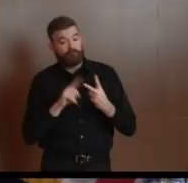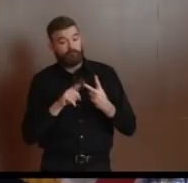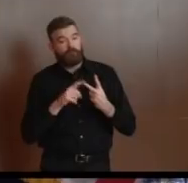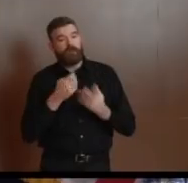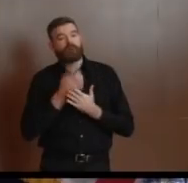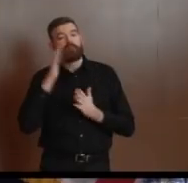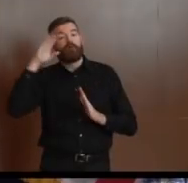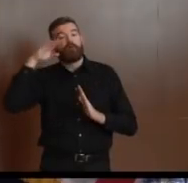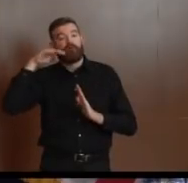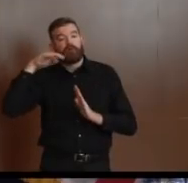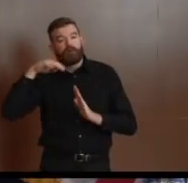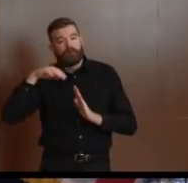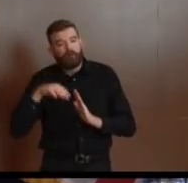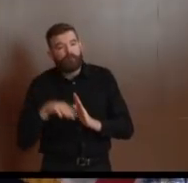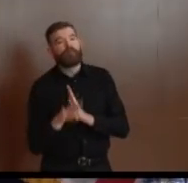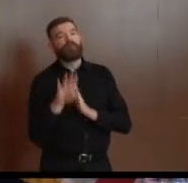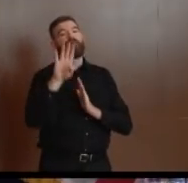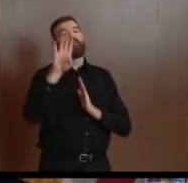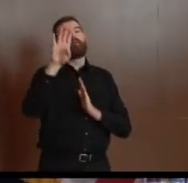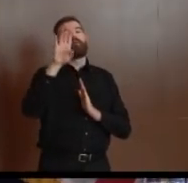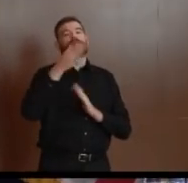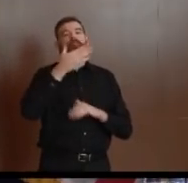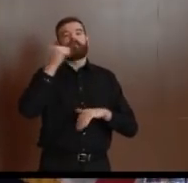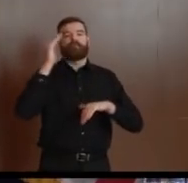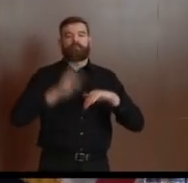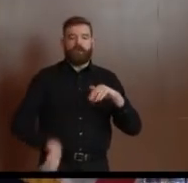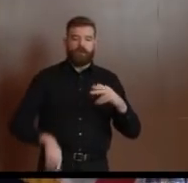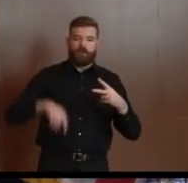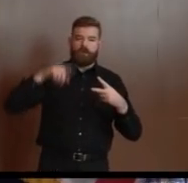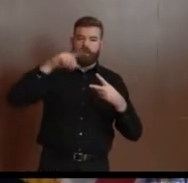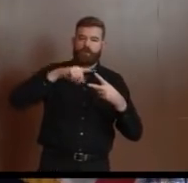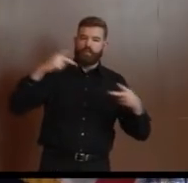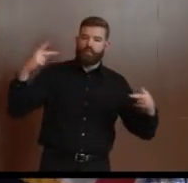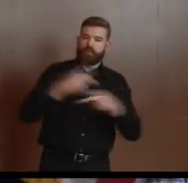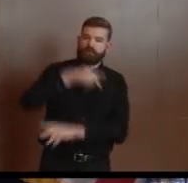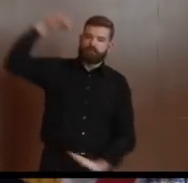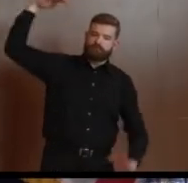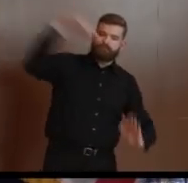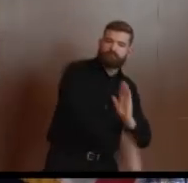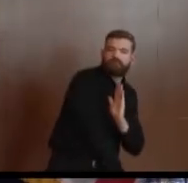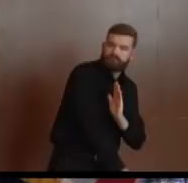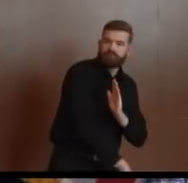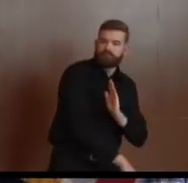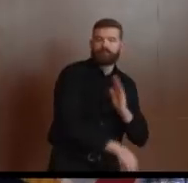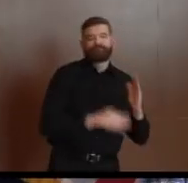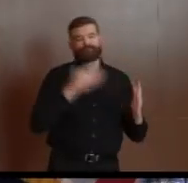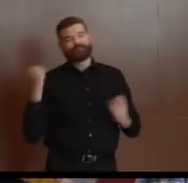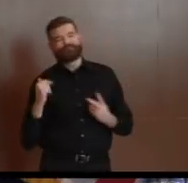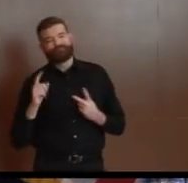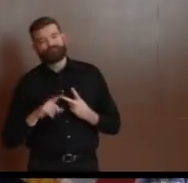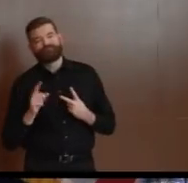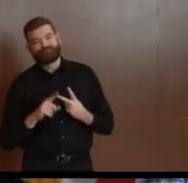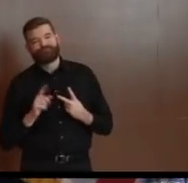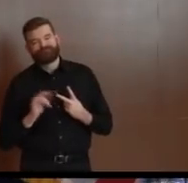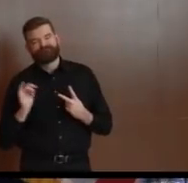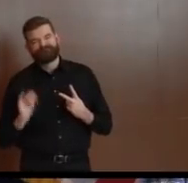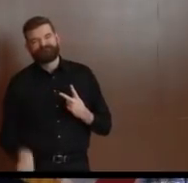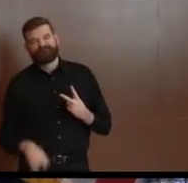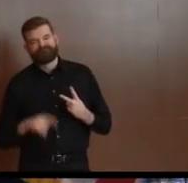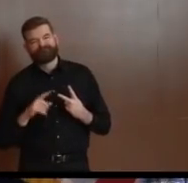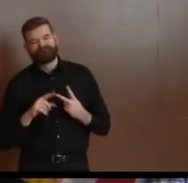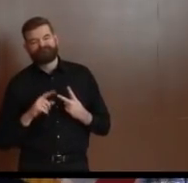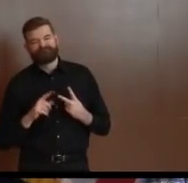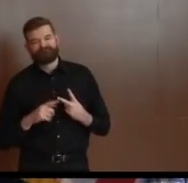lessening the amount of fatalities and sickness at the end of the day. We chose affirmatively, unanimously to take door number two,